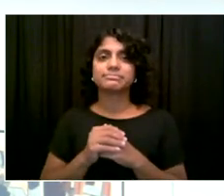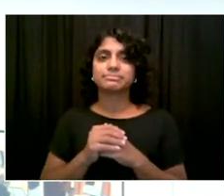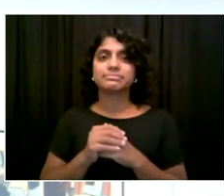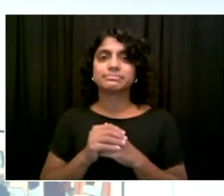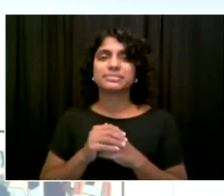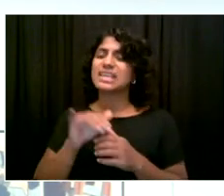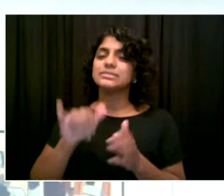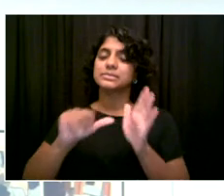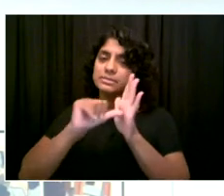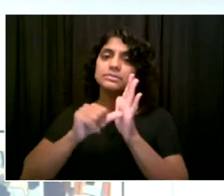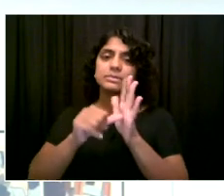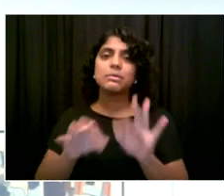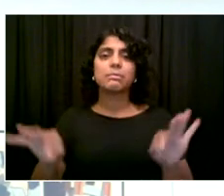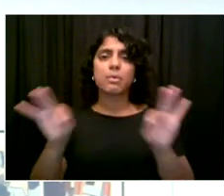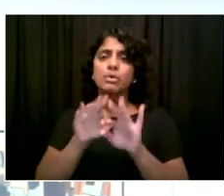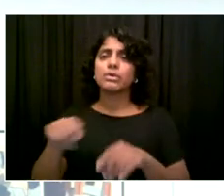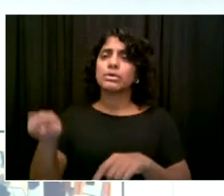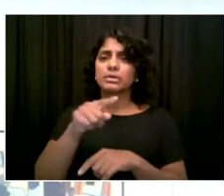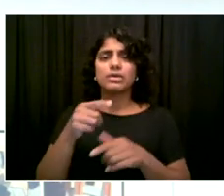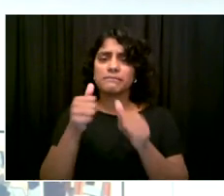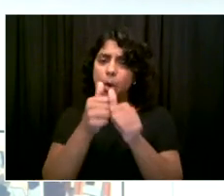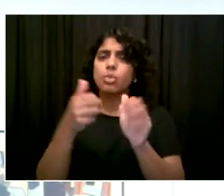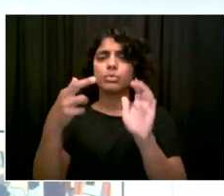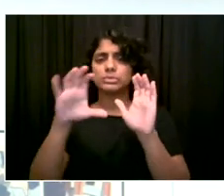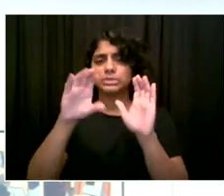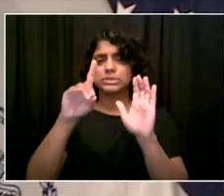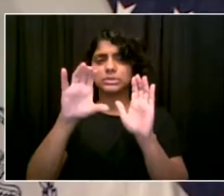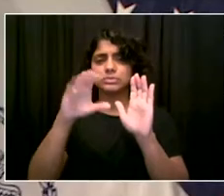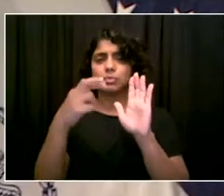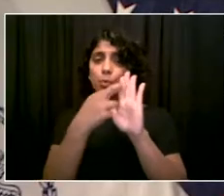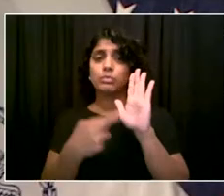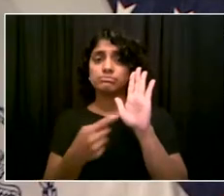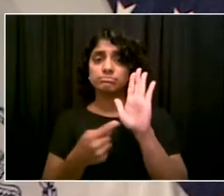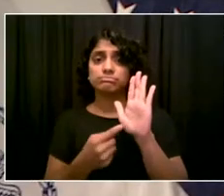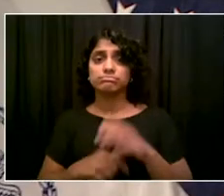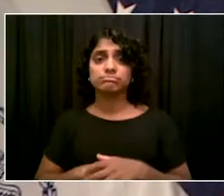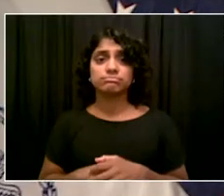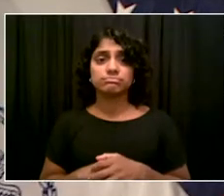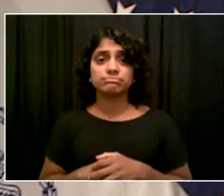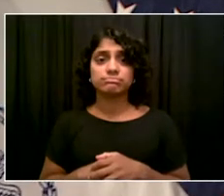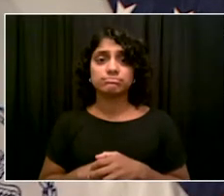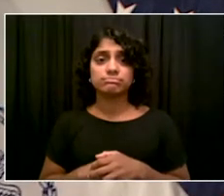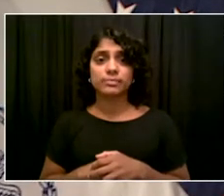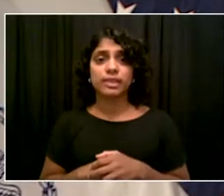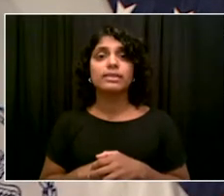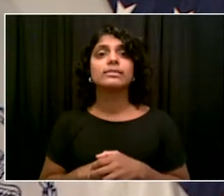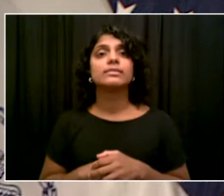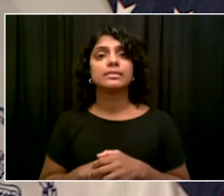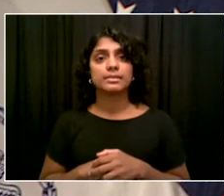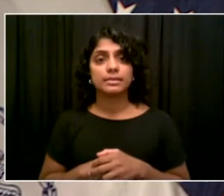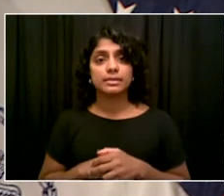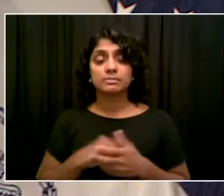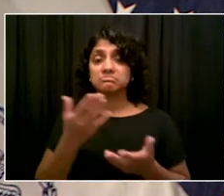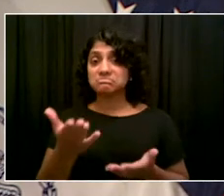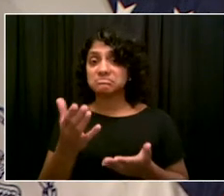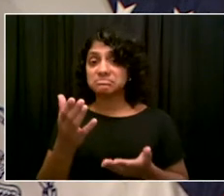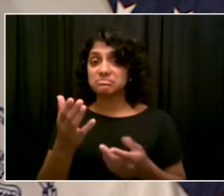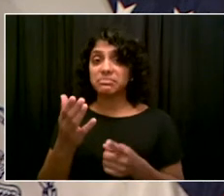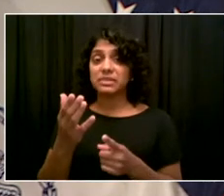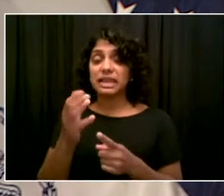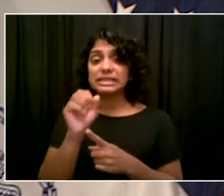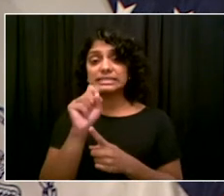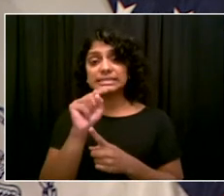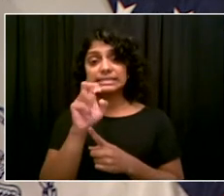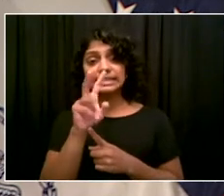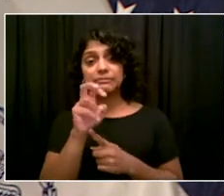as well. Thank you. Go ahead, Steve. I appreciate the detailed responses there. Second question is a little more